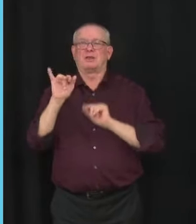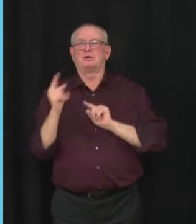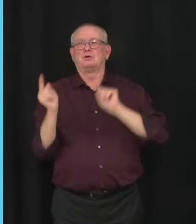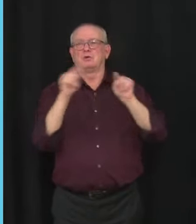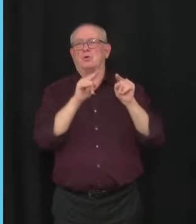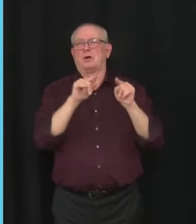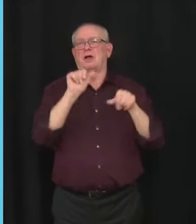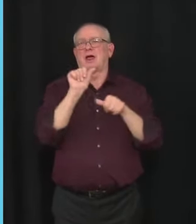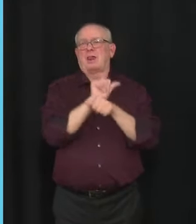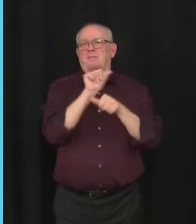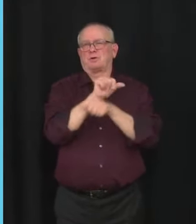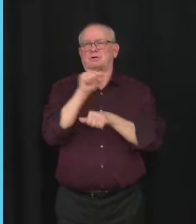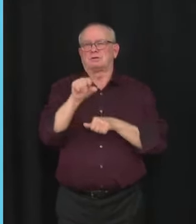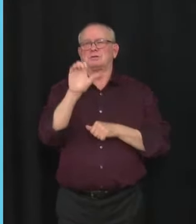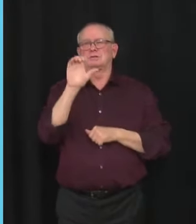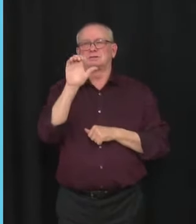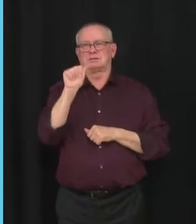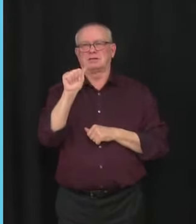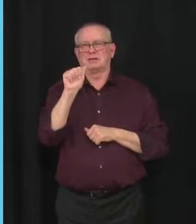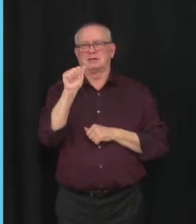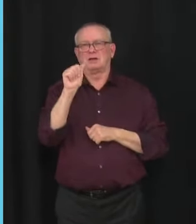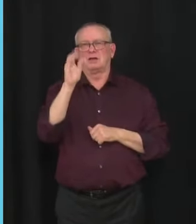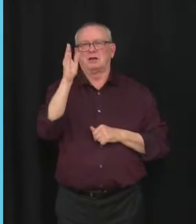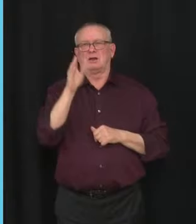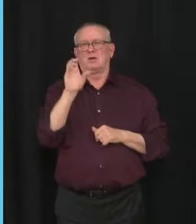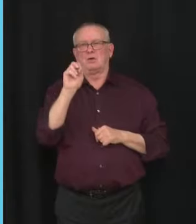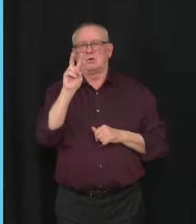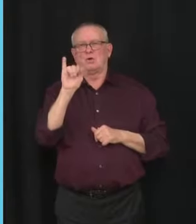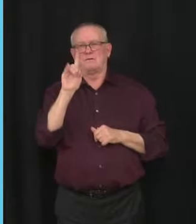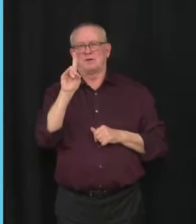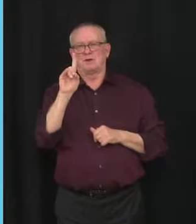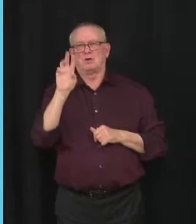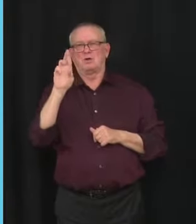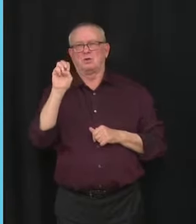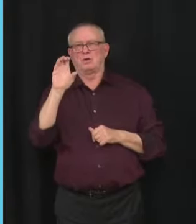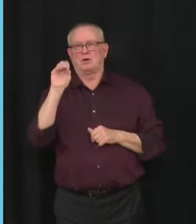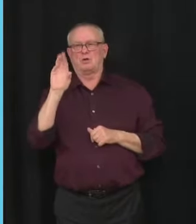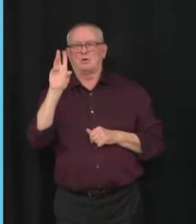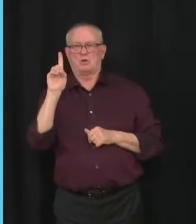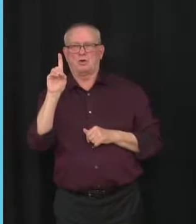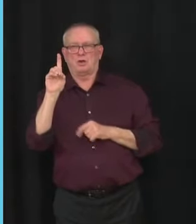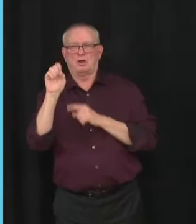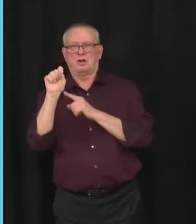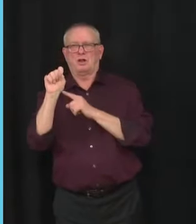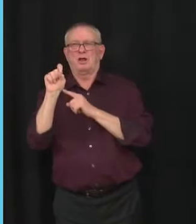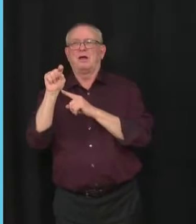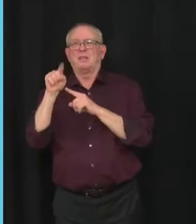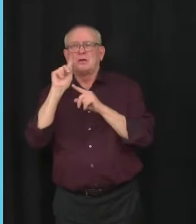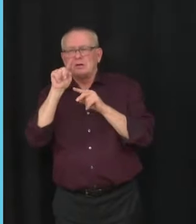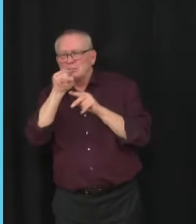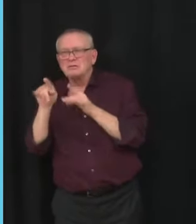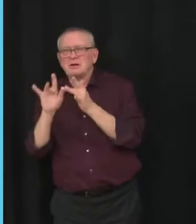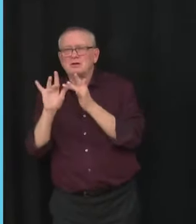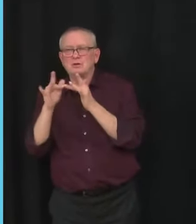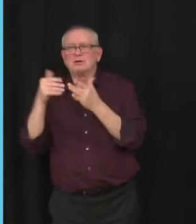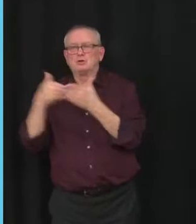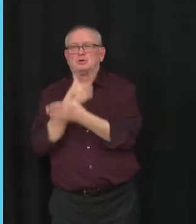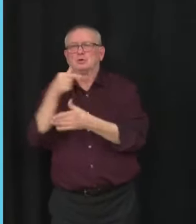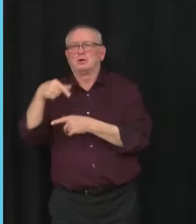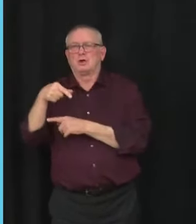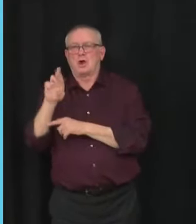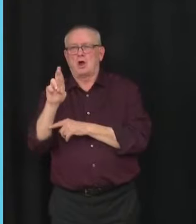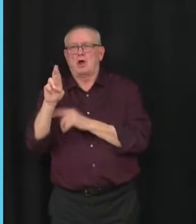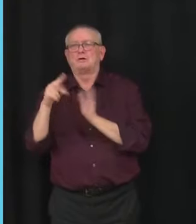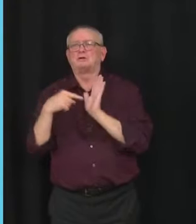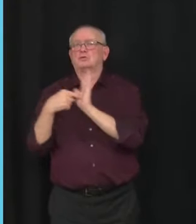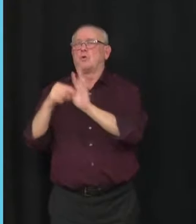COVID records beginning tomorrow to get your new record and make your trip that much easier. In closing, I'd like